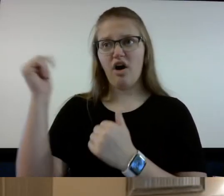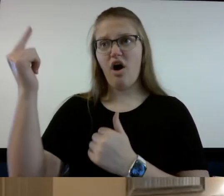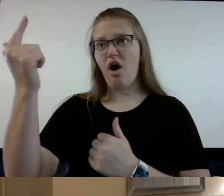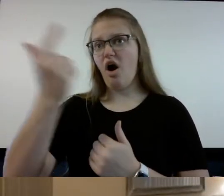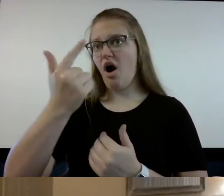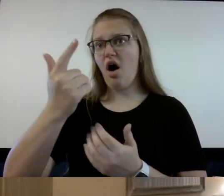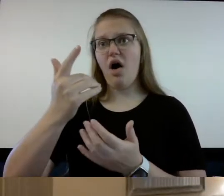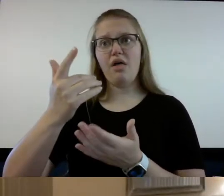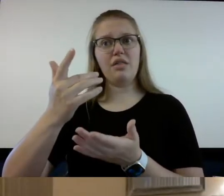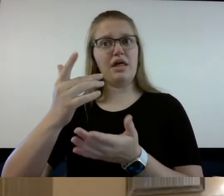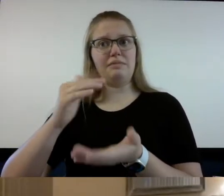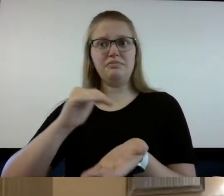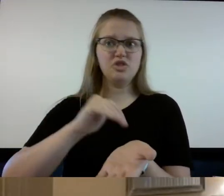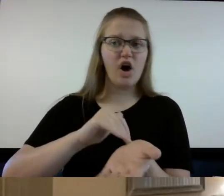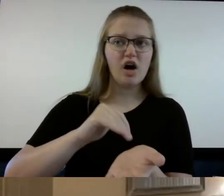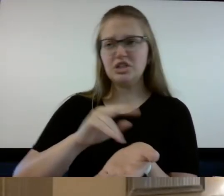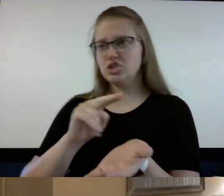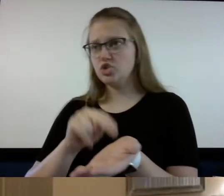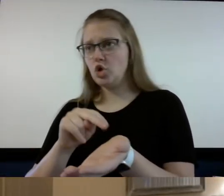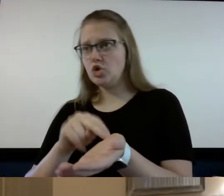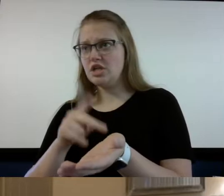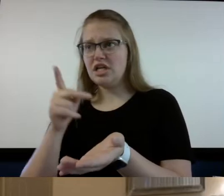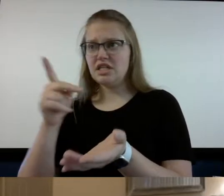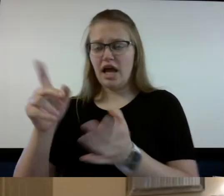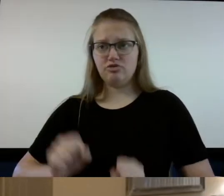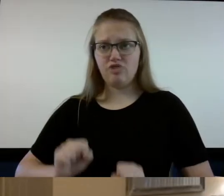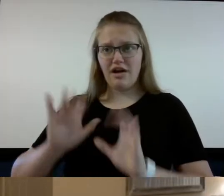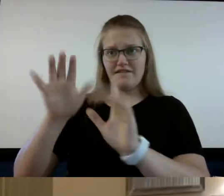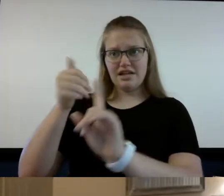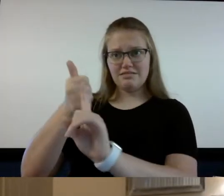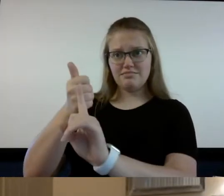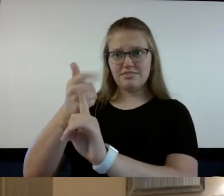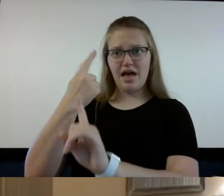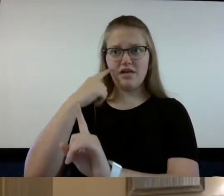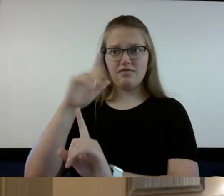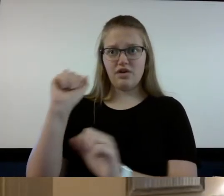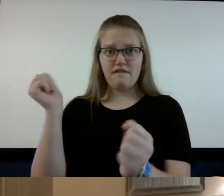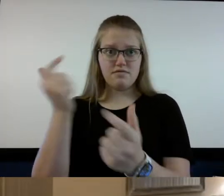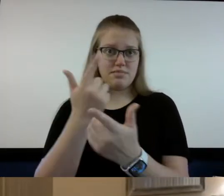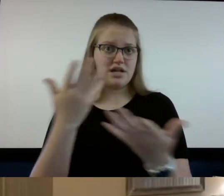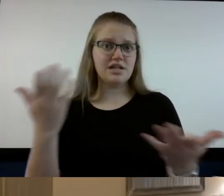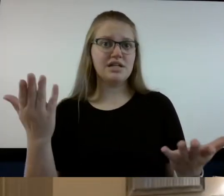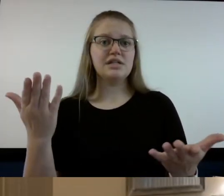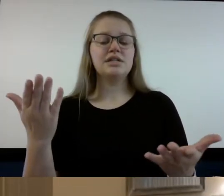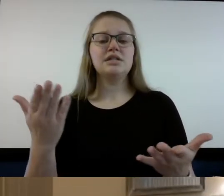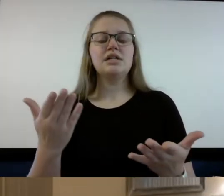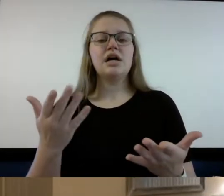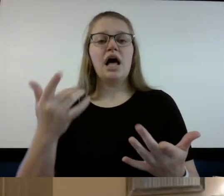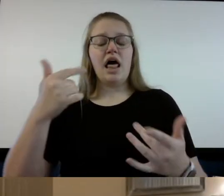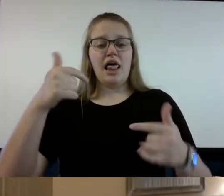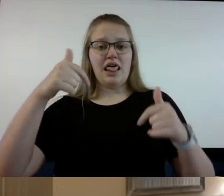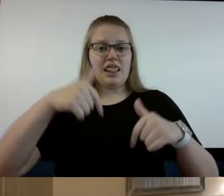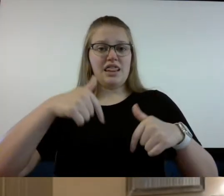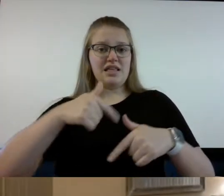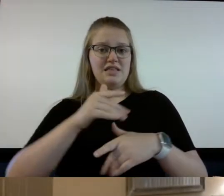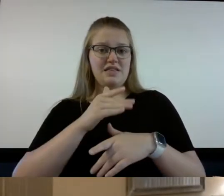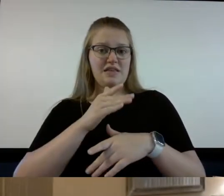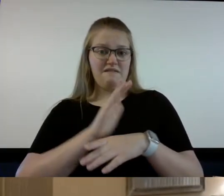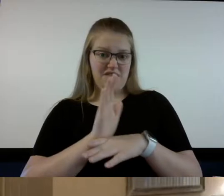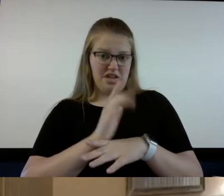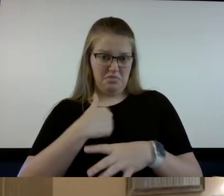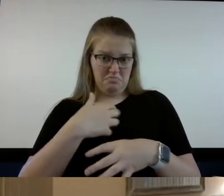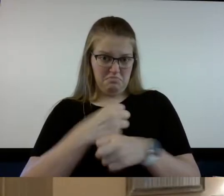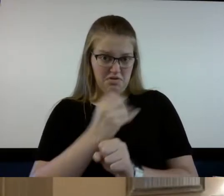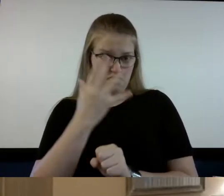the reason why I'm making this video is number one I wouldn't want anybody